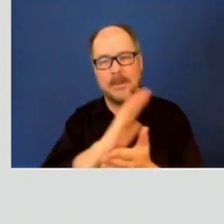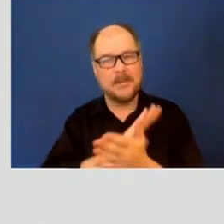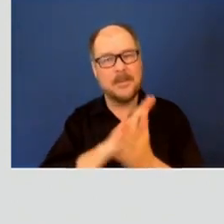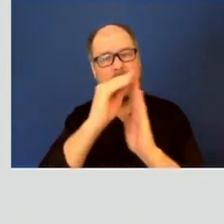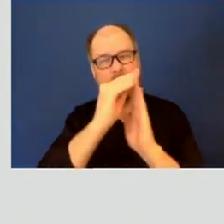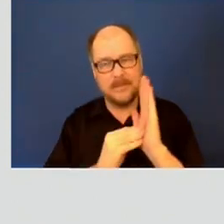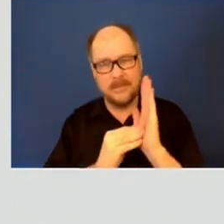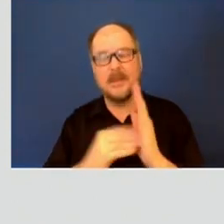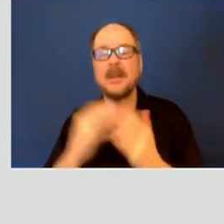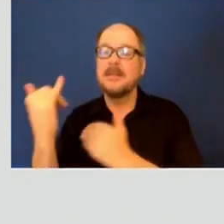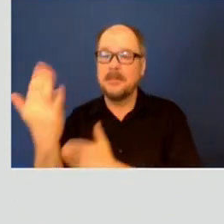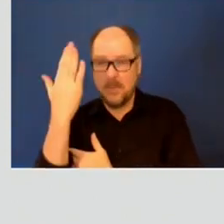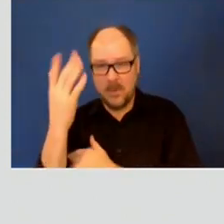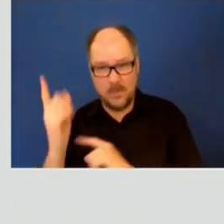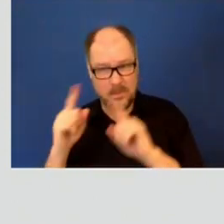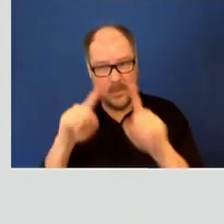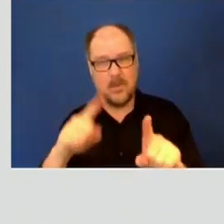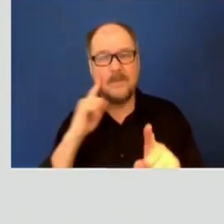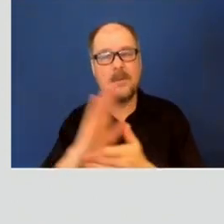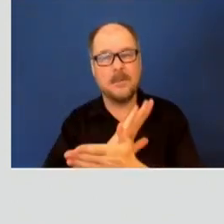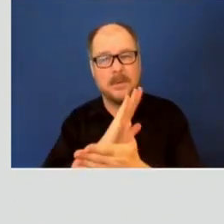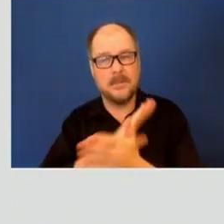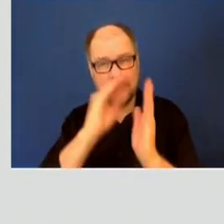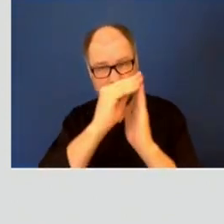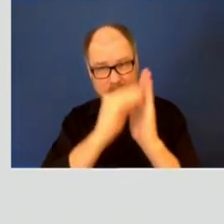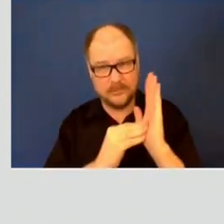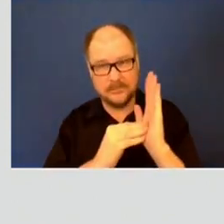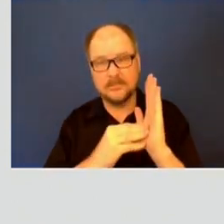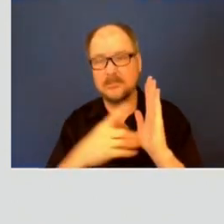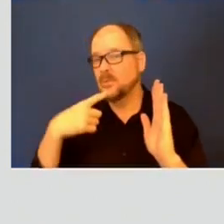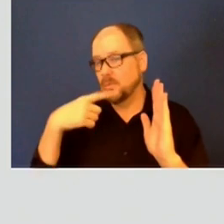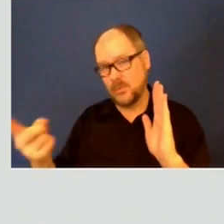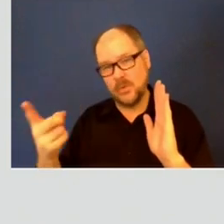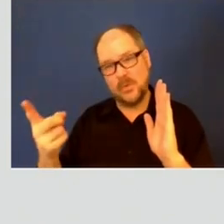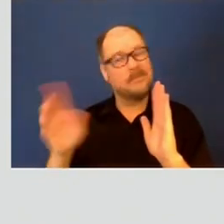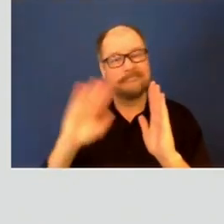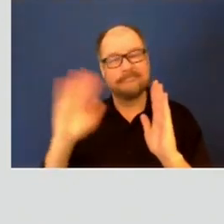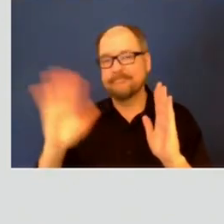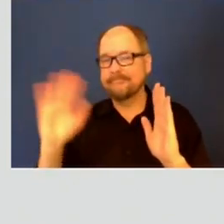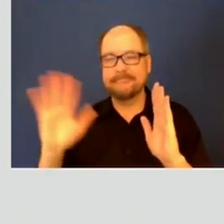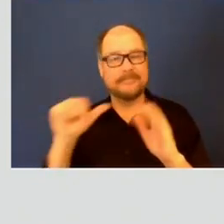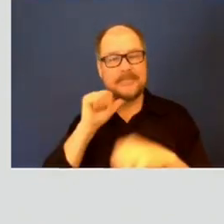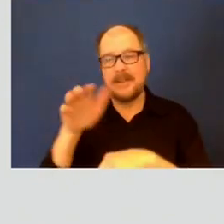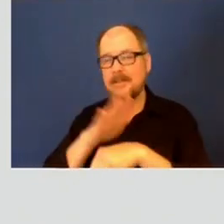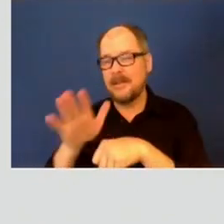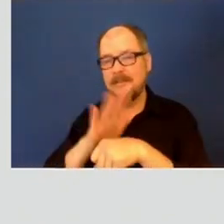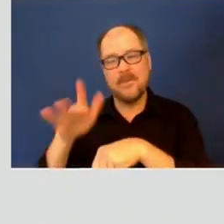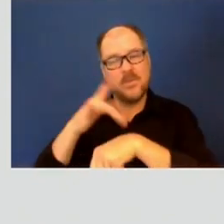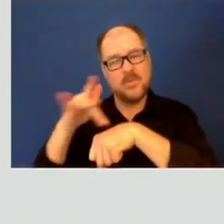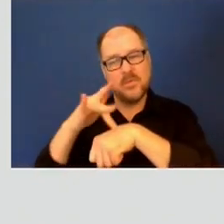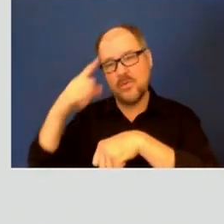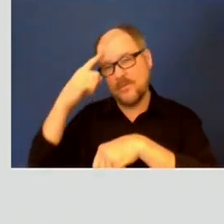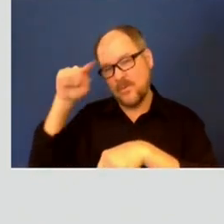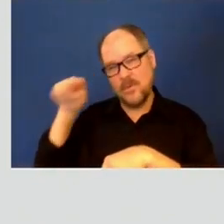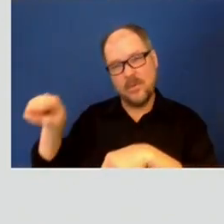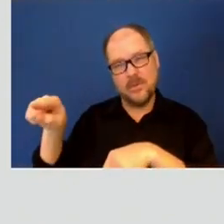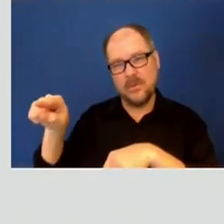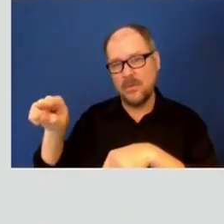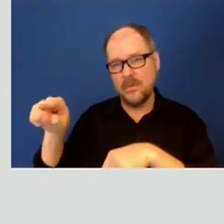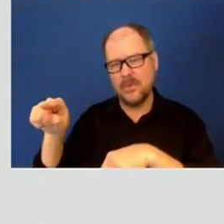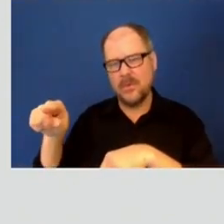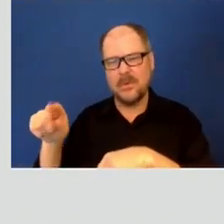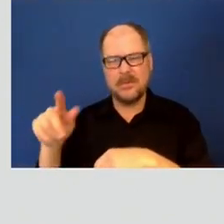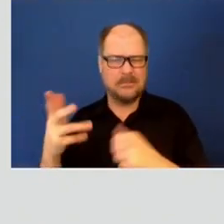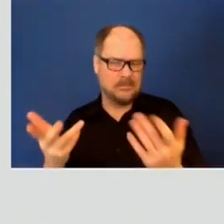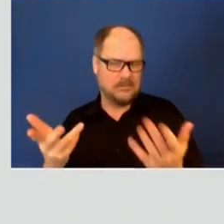morning to fill out paperwork and was told there may not be room for him. And so I